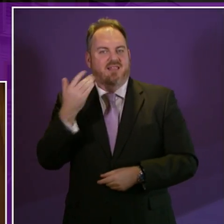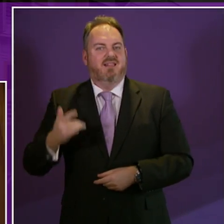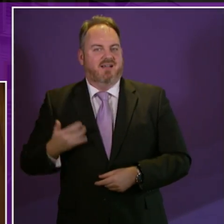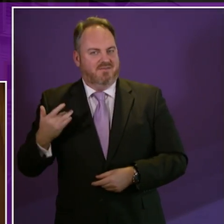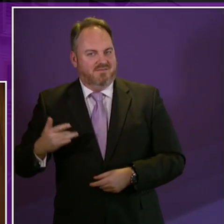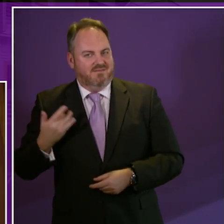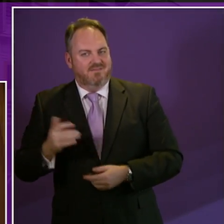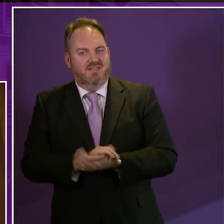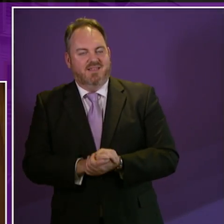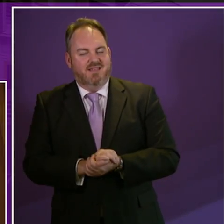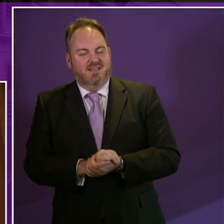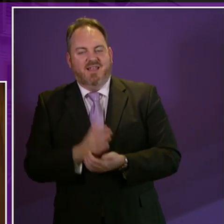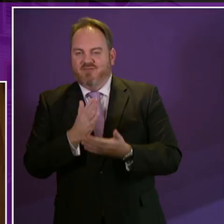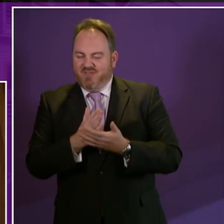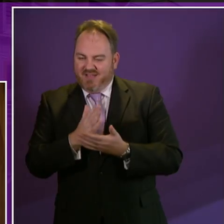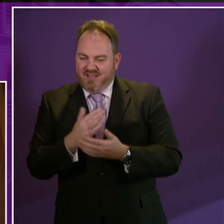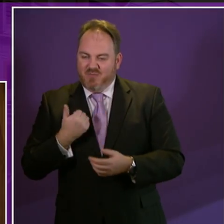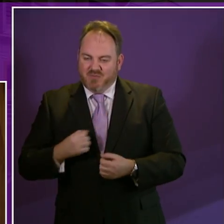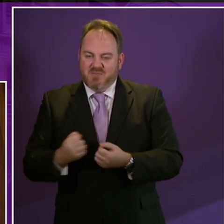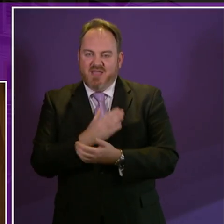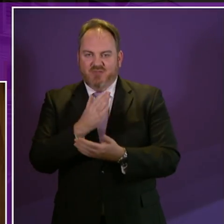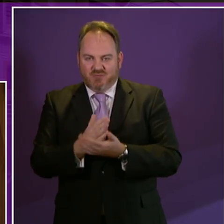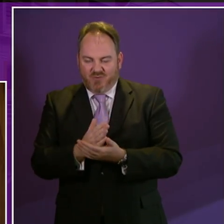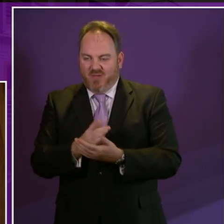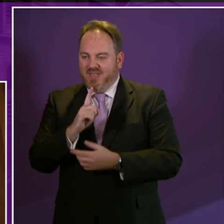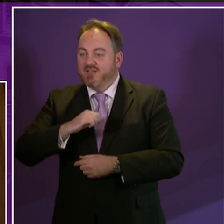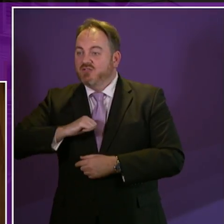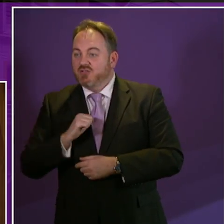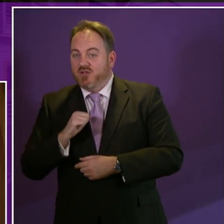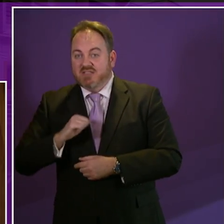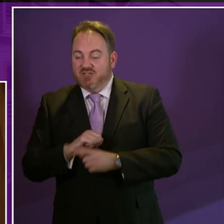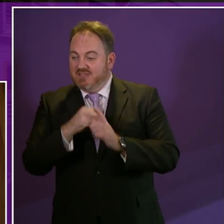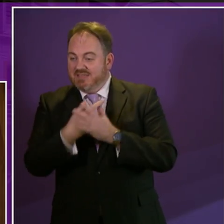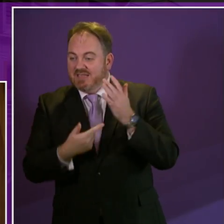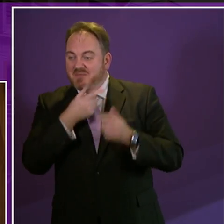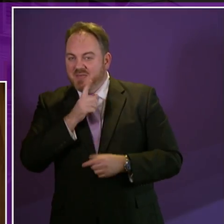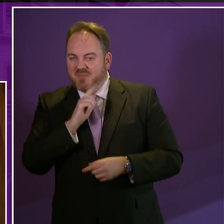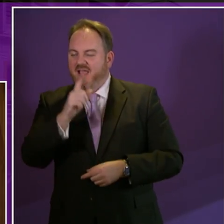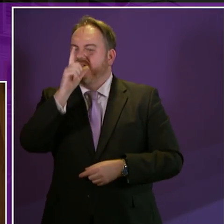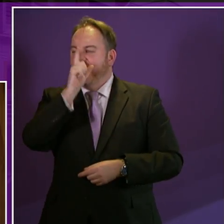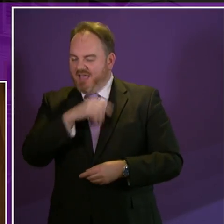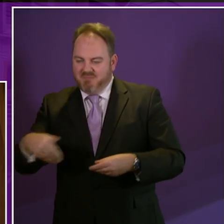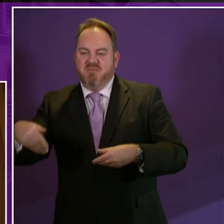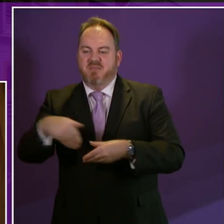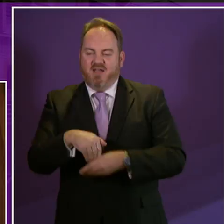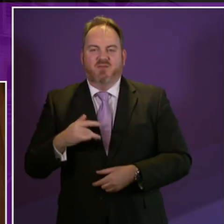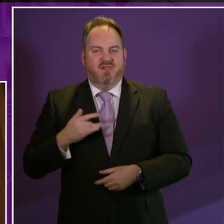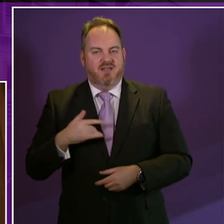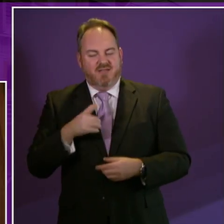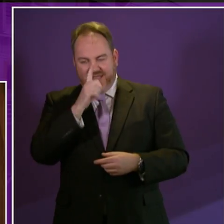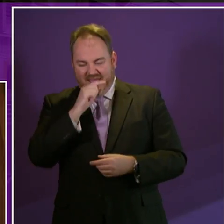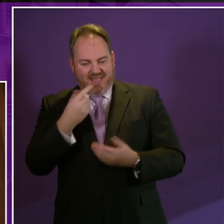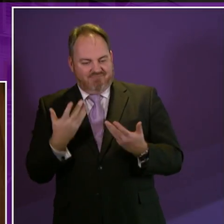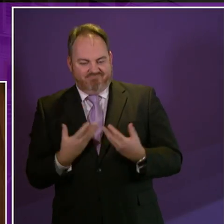The right support and contributions so that Scots with a disability can make that contribution in life in Scotland.